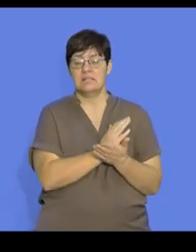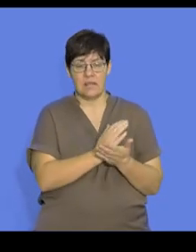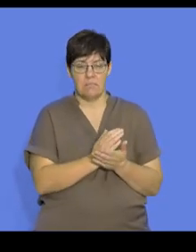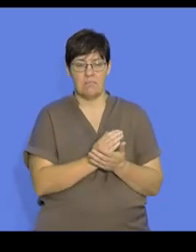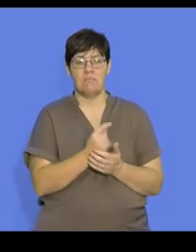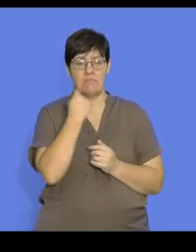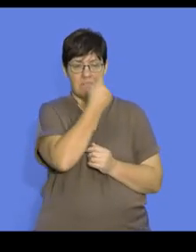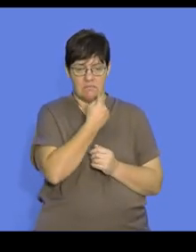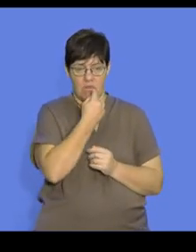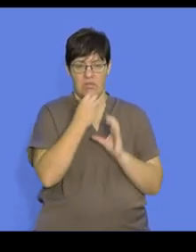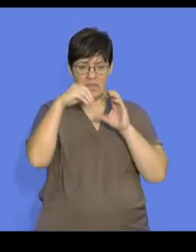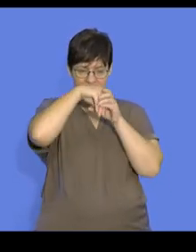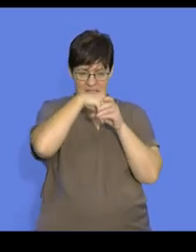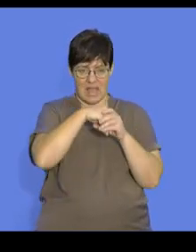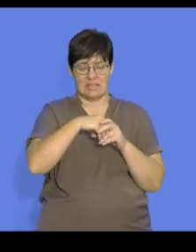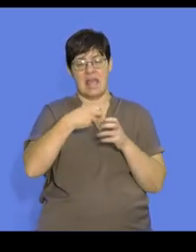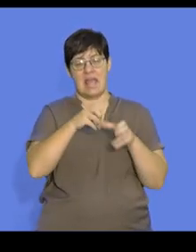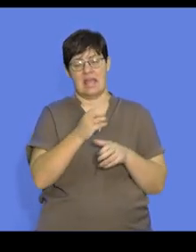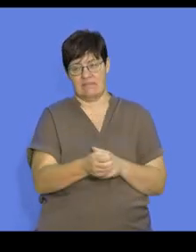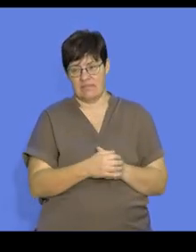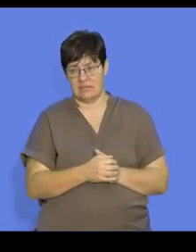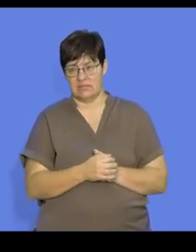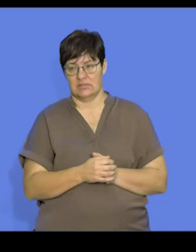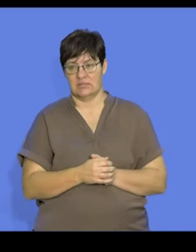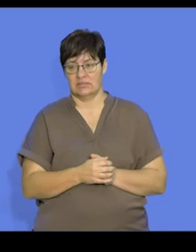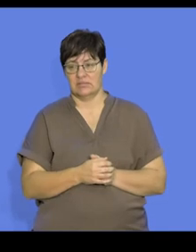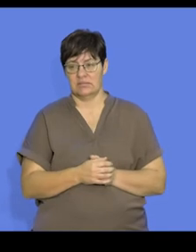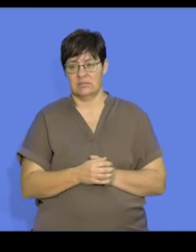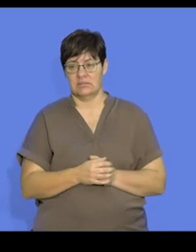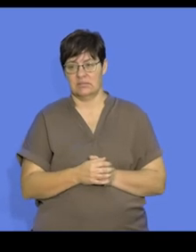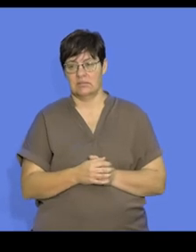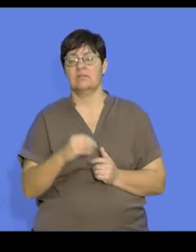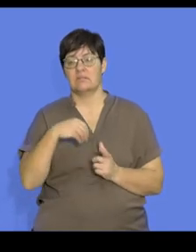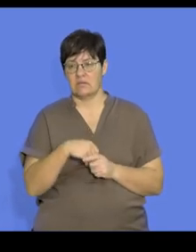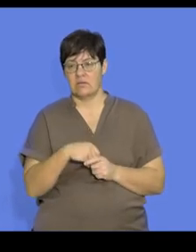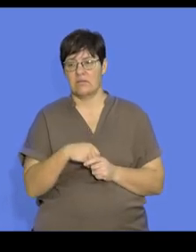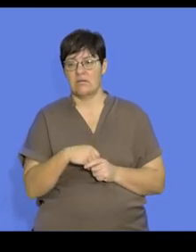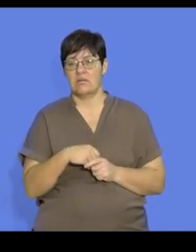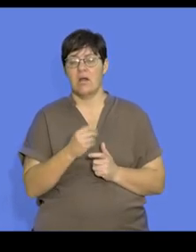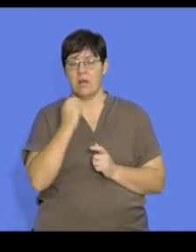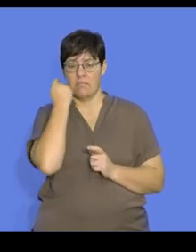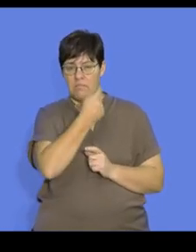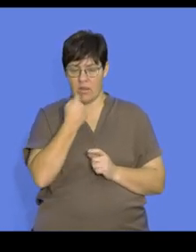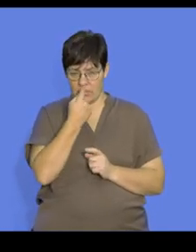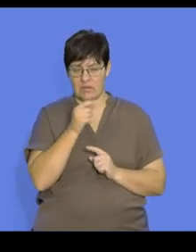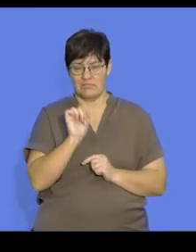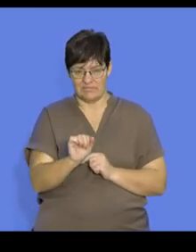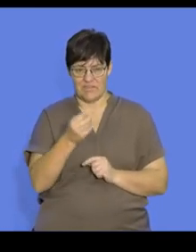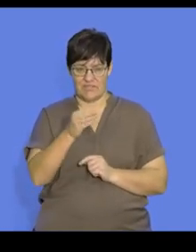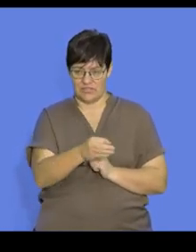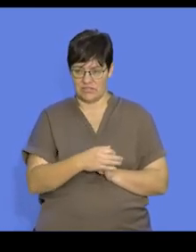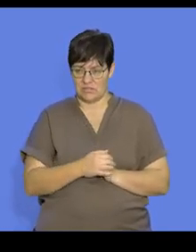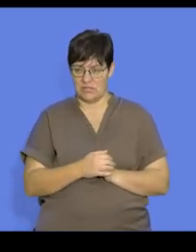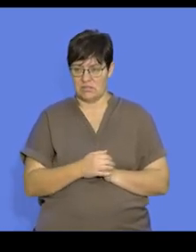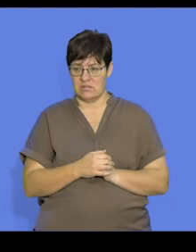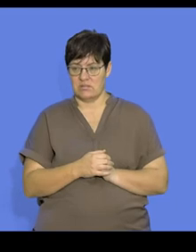are mouth brooding. So here you see that the young are developing inside the brooding pouch, which is the mouth of these fish,